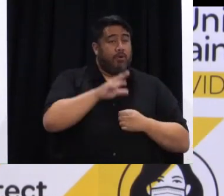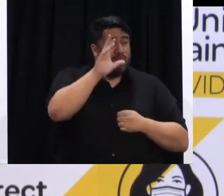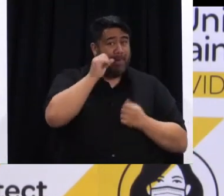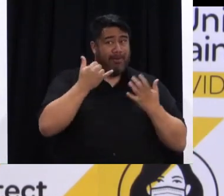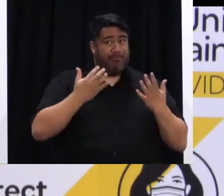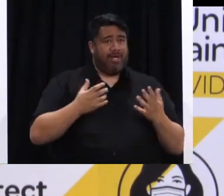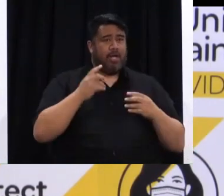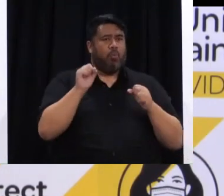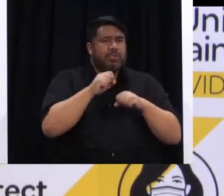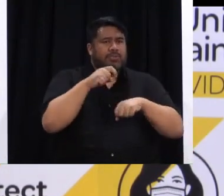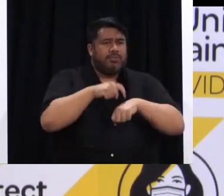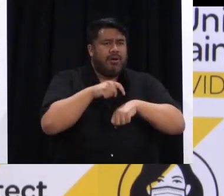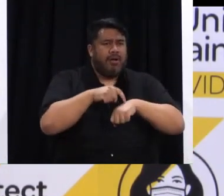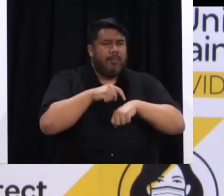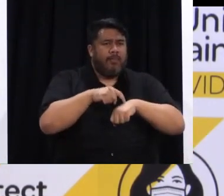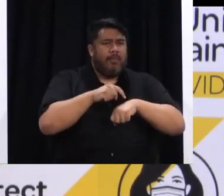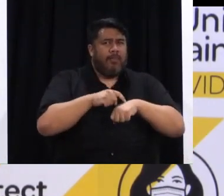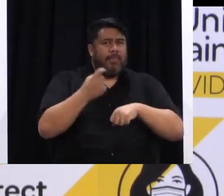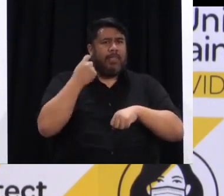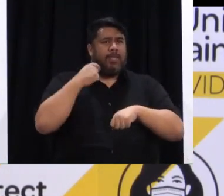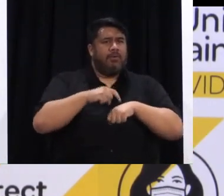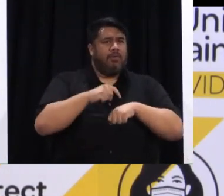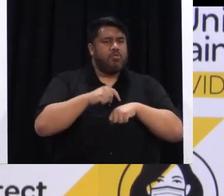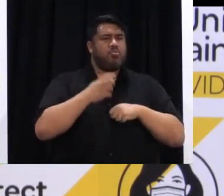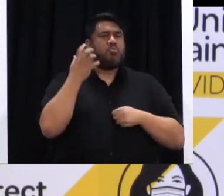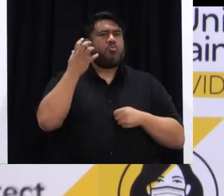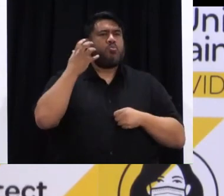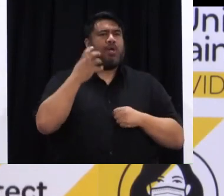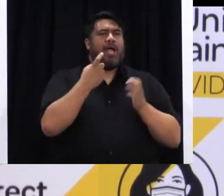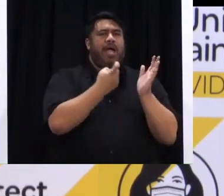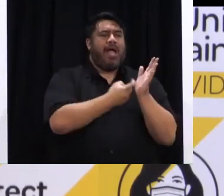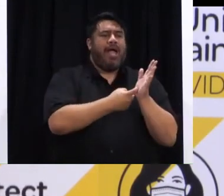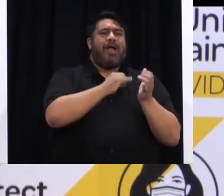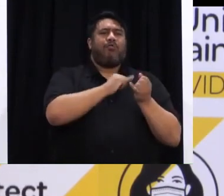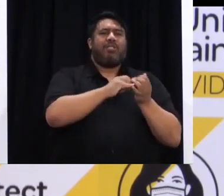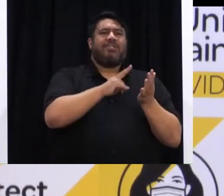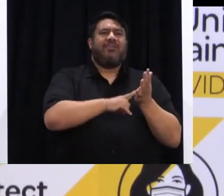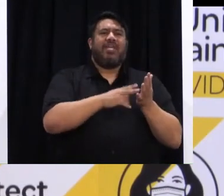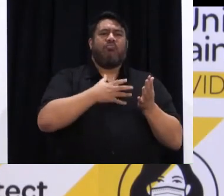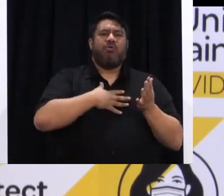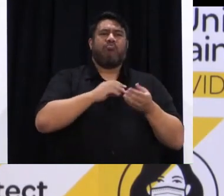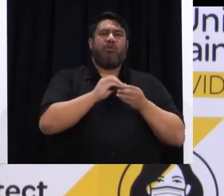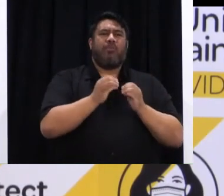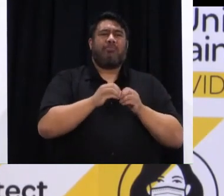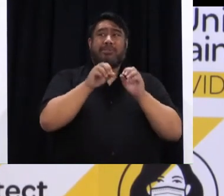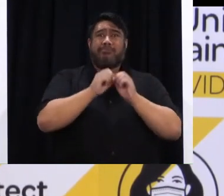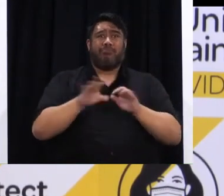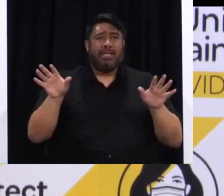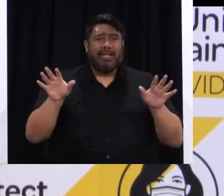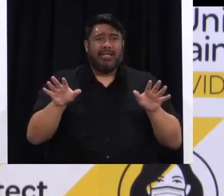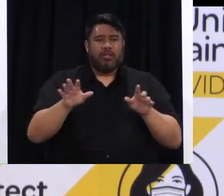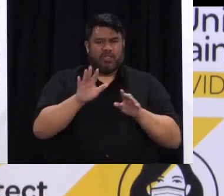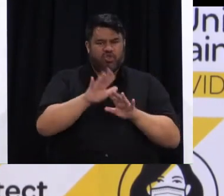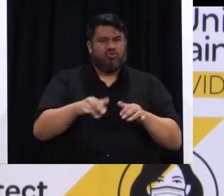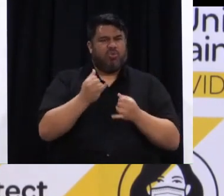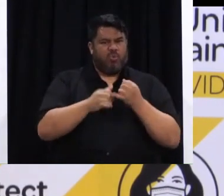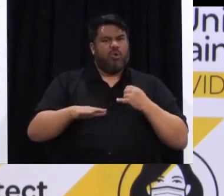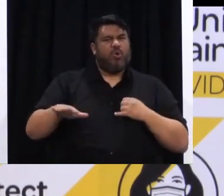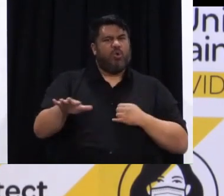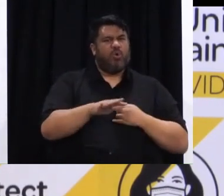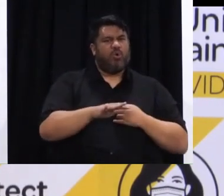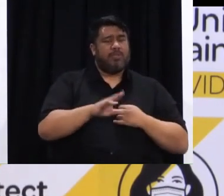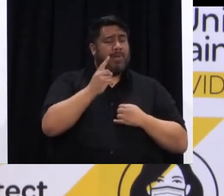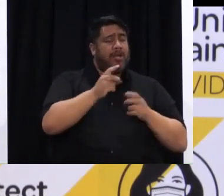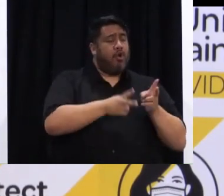you know, was dealing with quite a big outbreak of RSV, particularly amongst children, and it is used to adapting